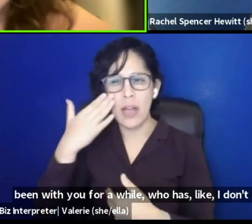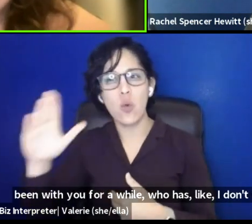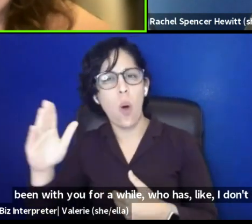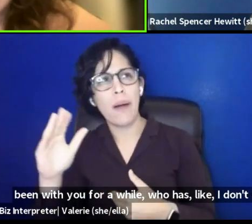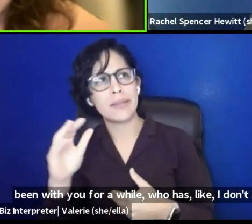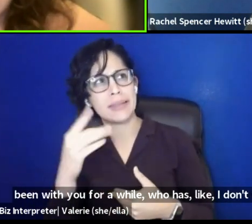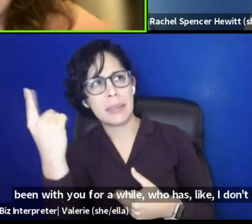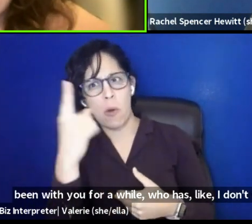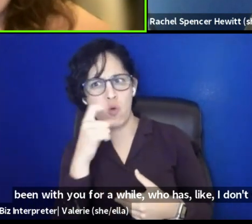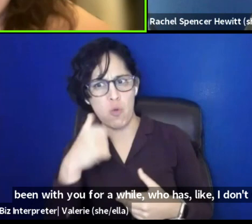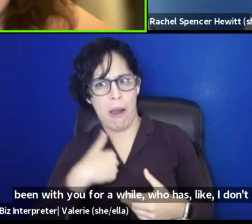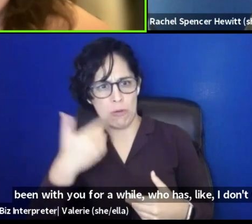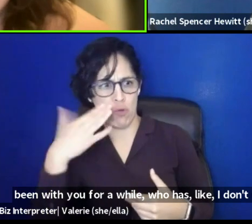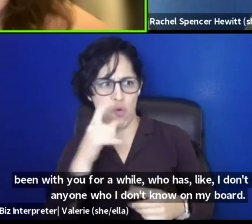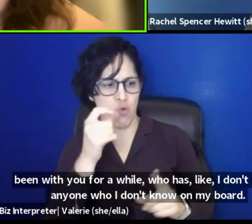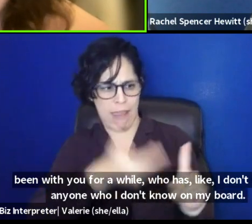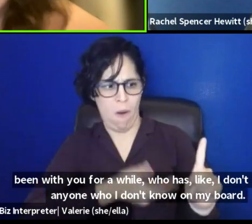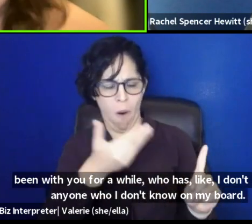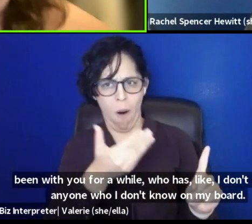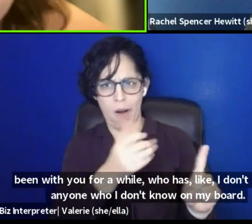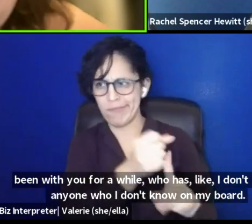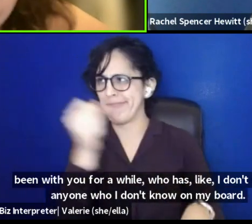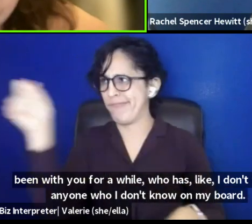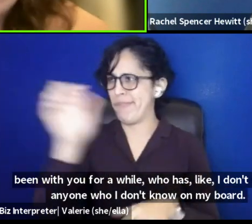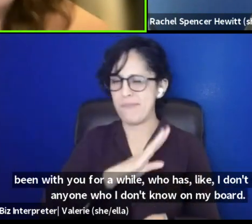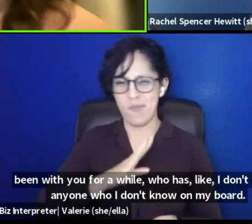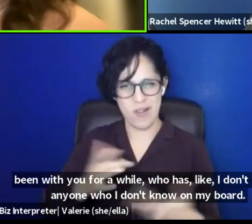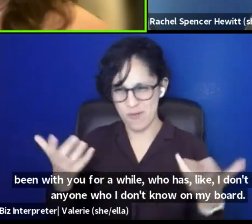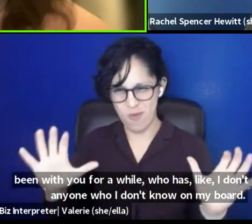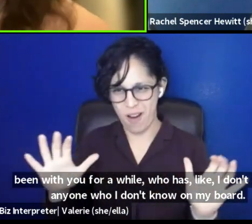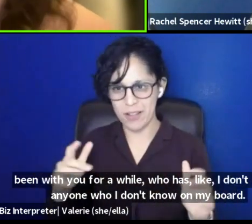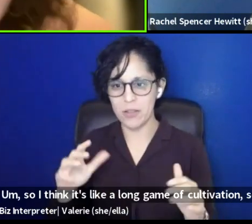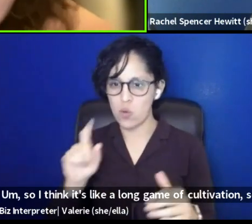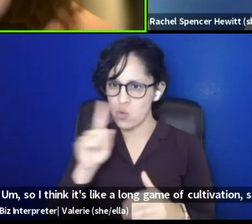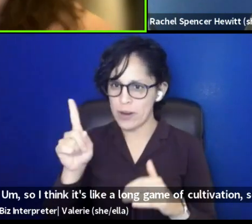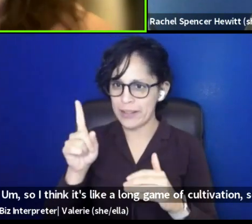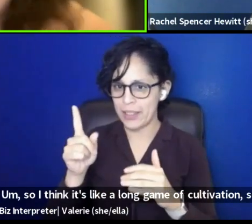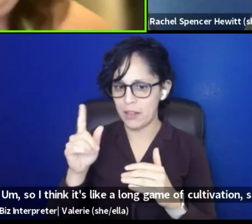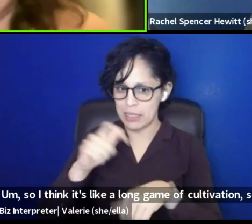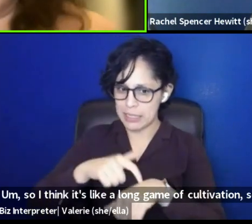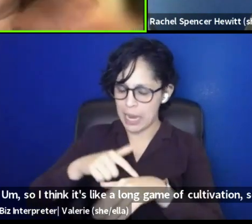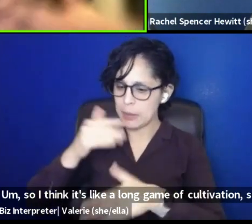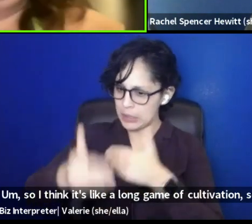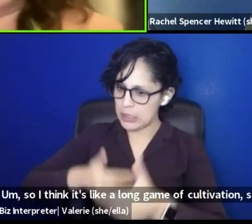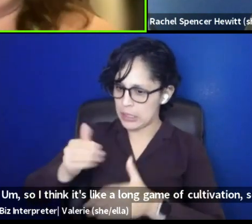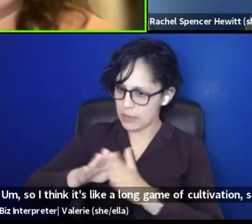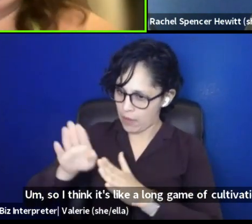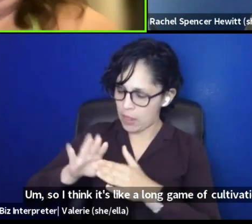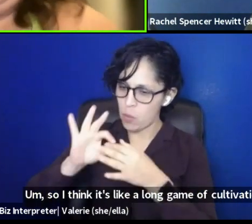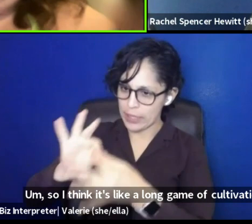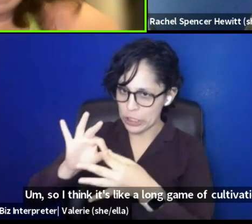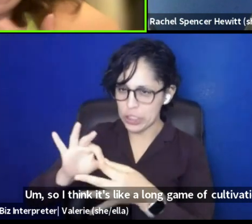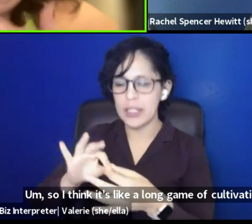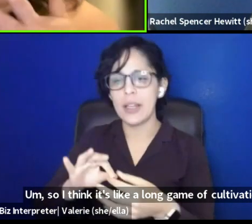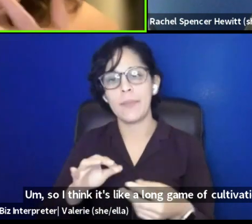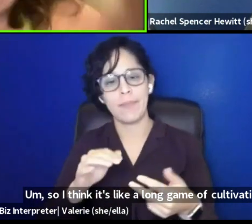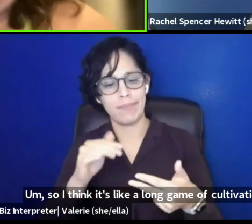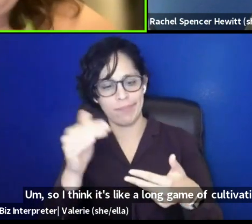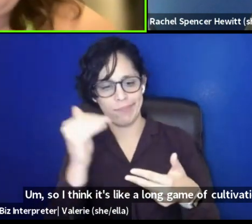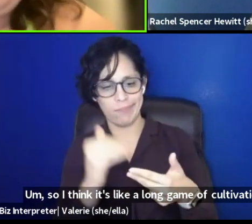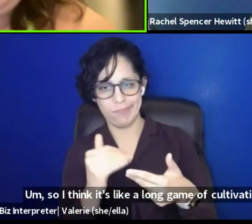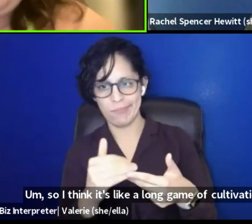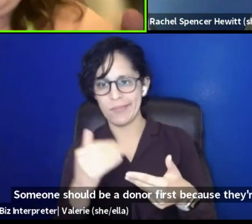Um, so I think it's like a long game of cultivation. Someone should be a donor first. Cause they're like buying in and then